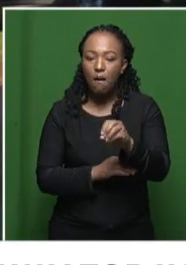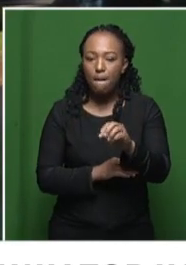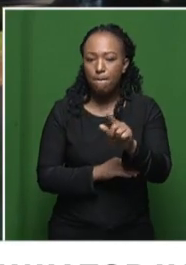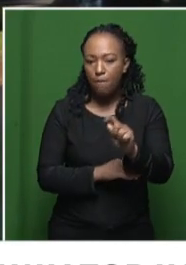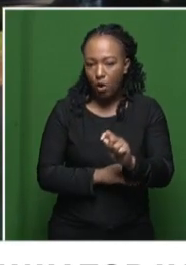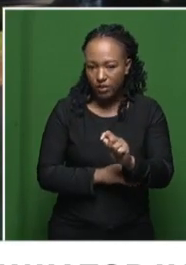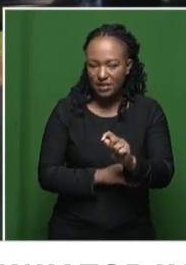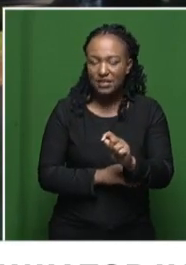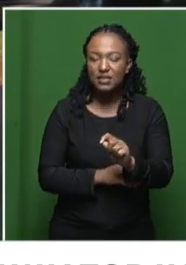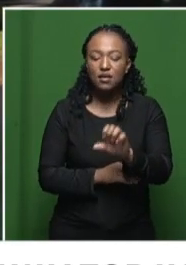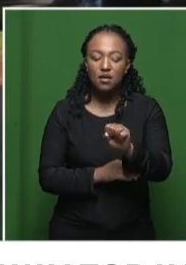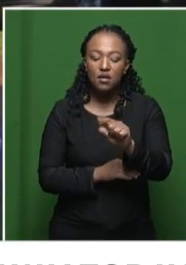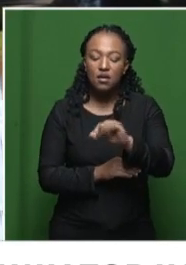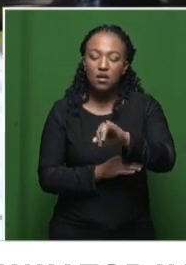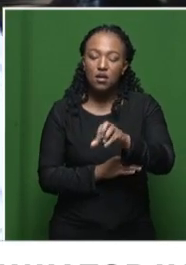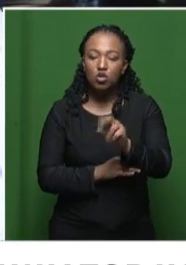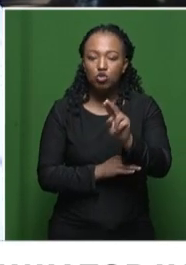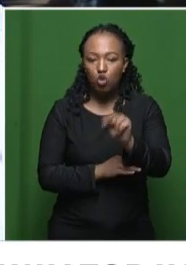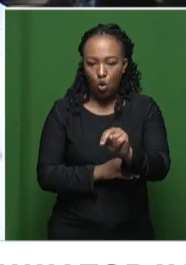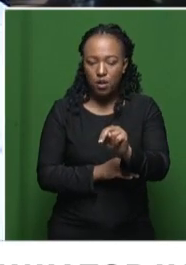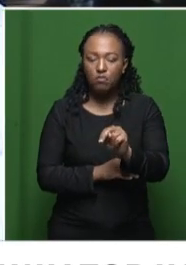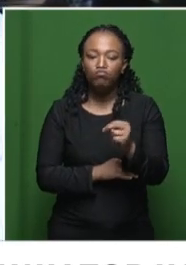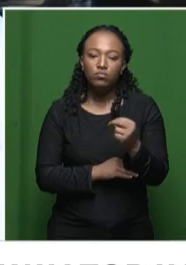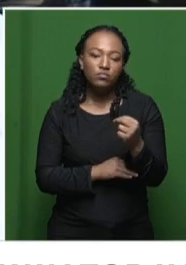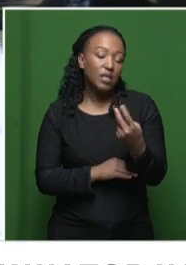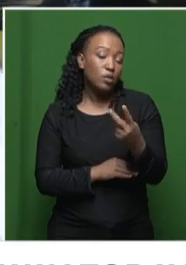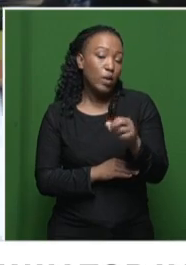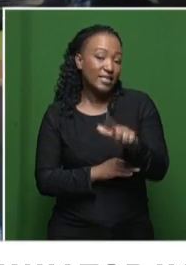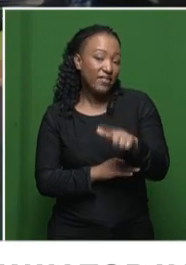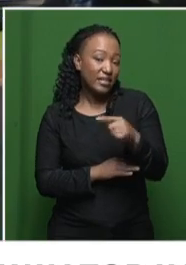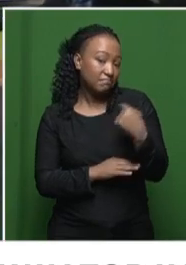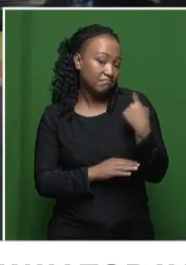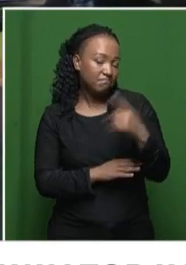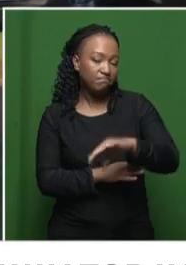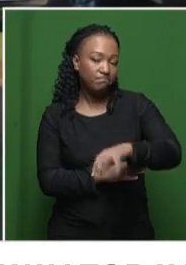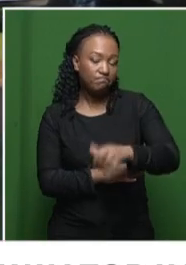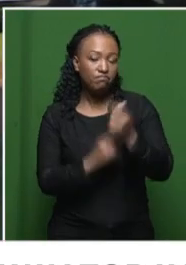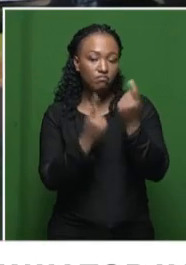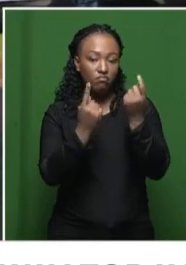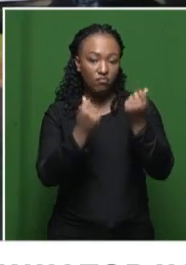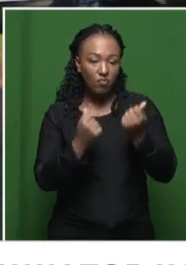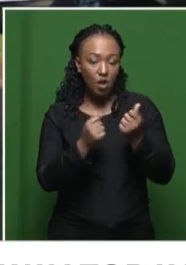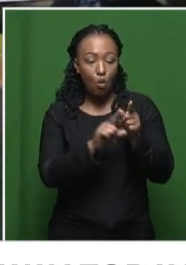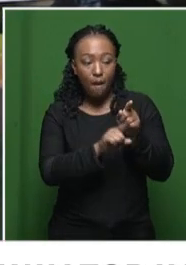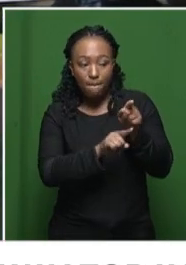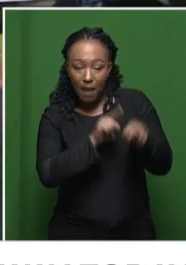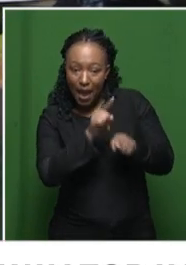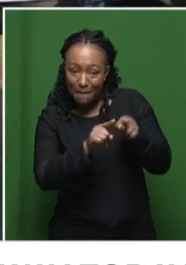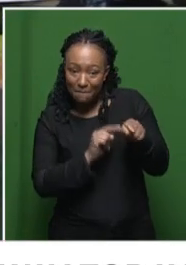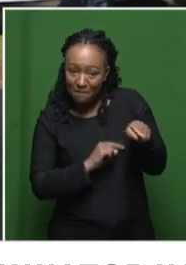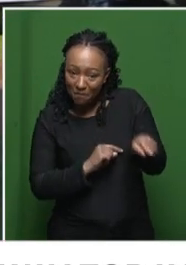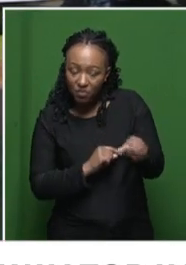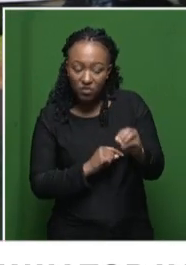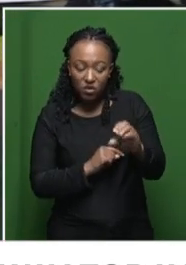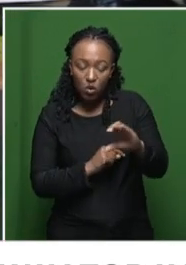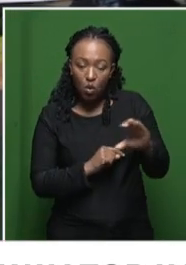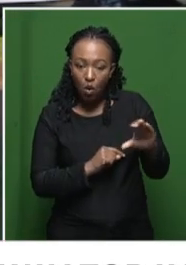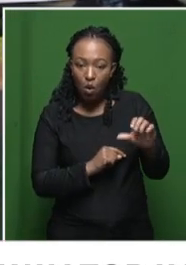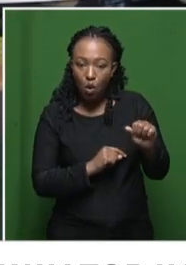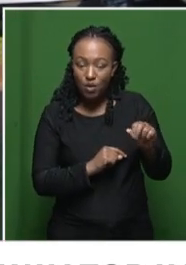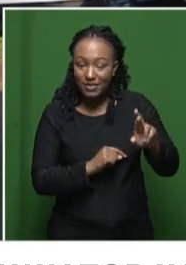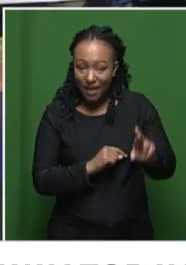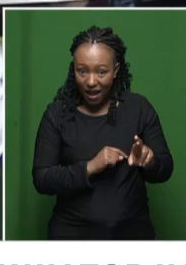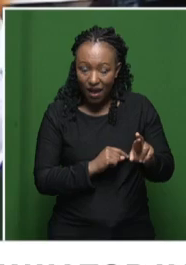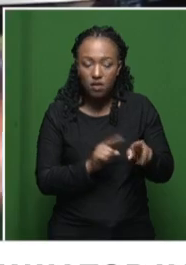in the Festival of Chairs here in 2017. So whatever blame that is apportioned to Oscar Mabuya in the province must